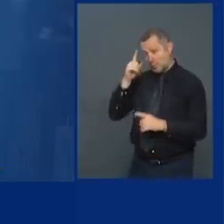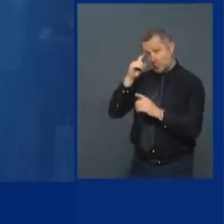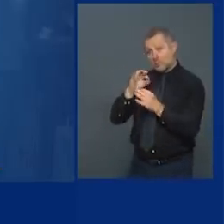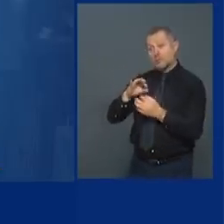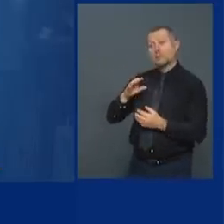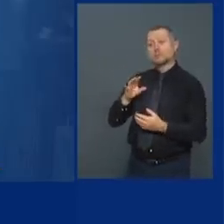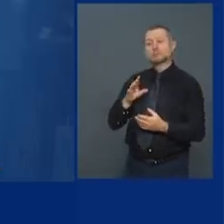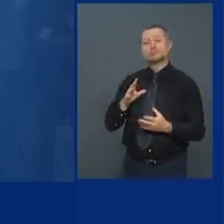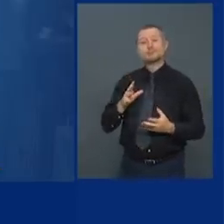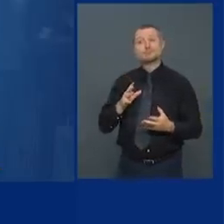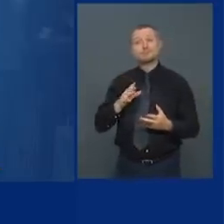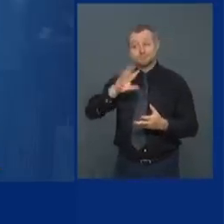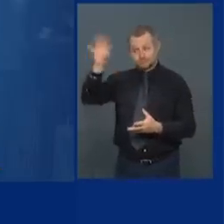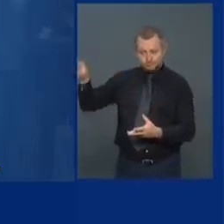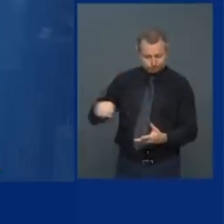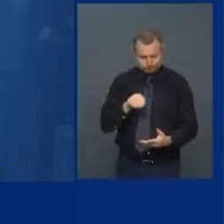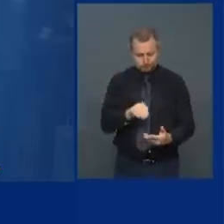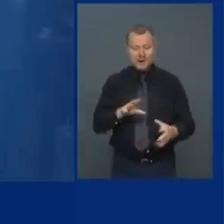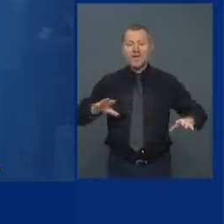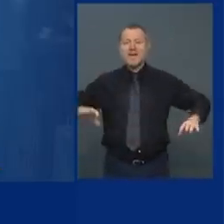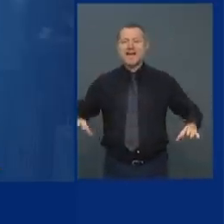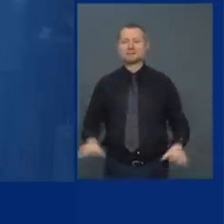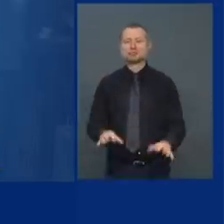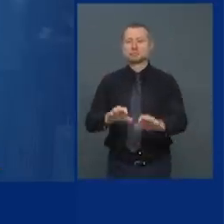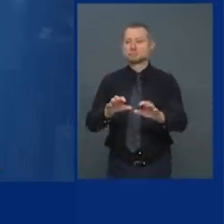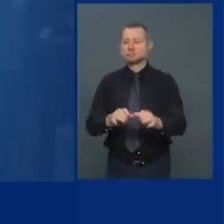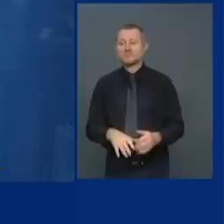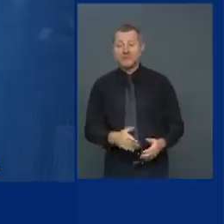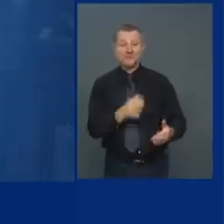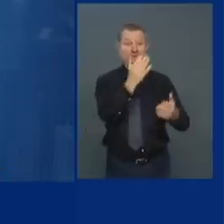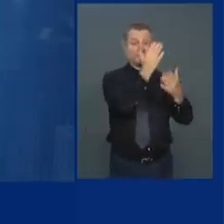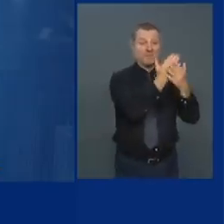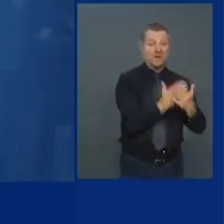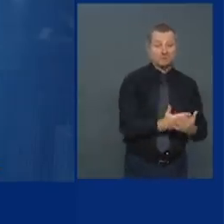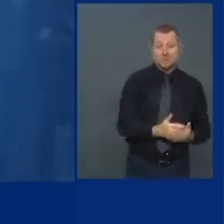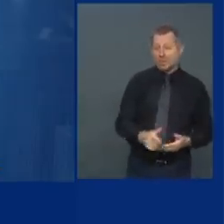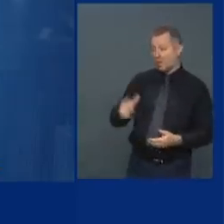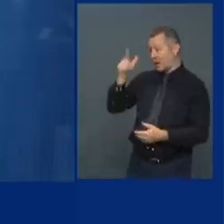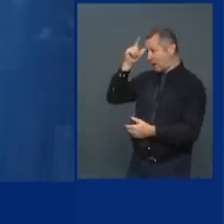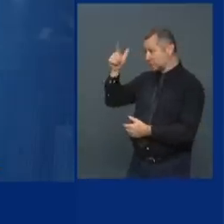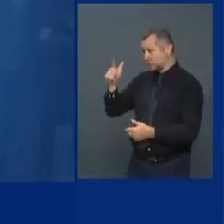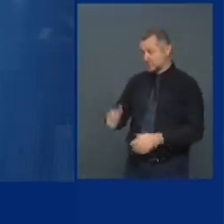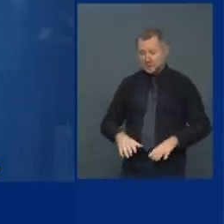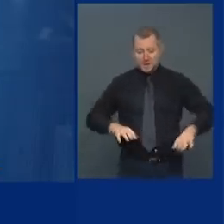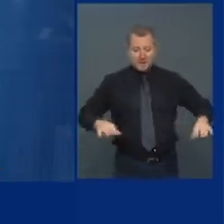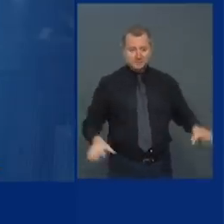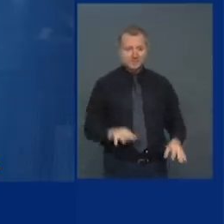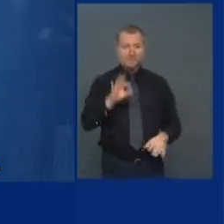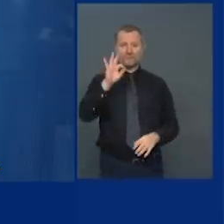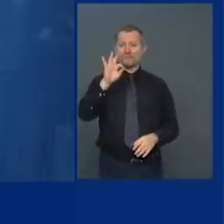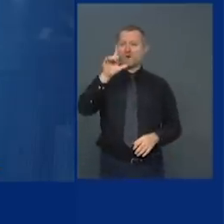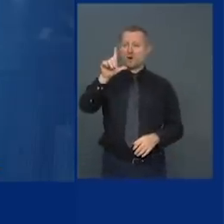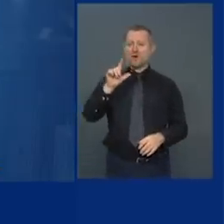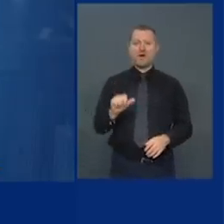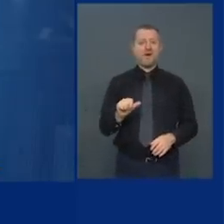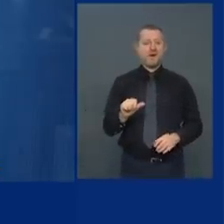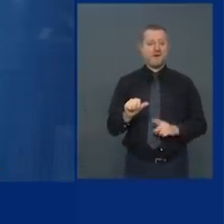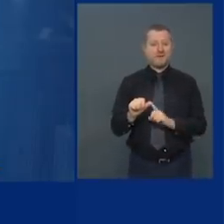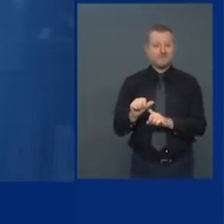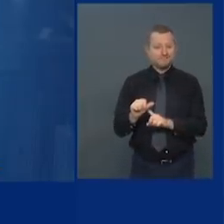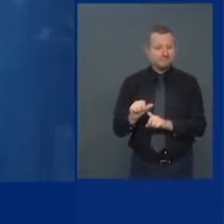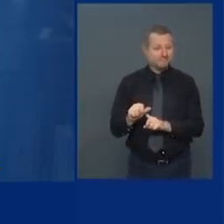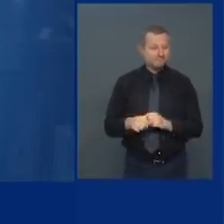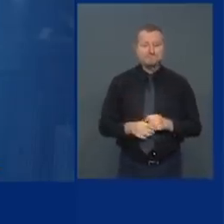Facts, logical facts, correct facts, and action. This is about